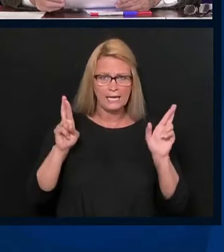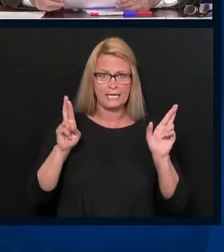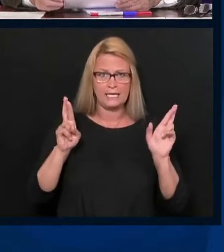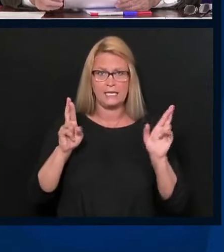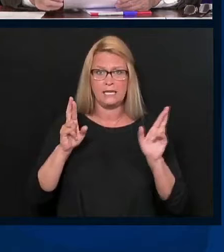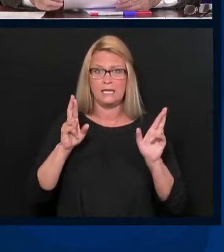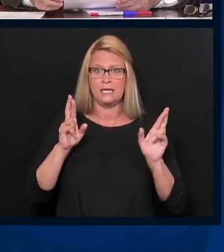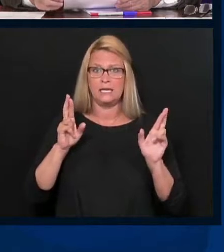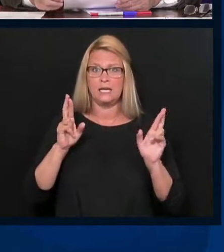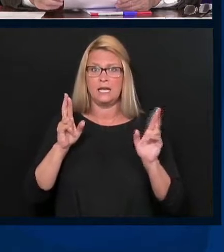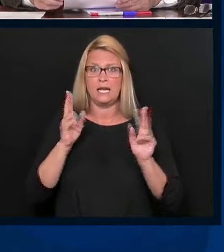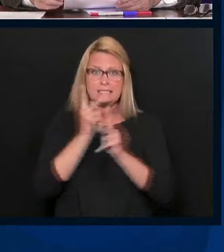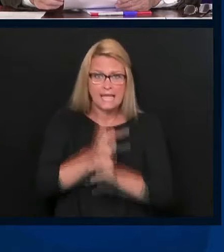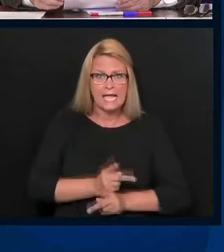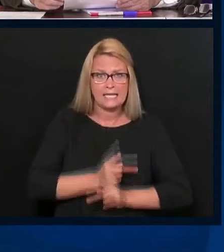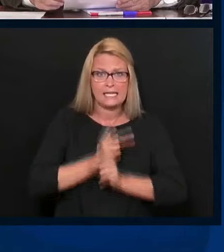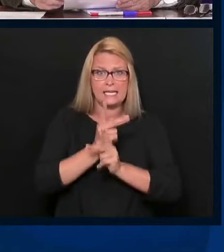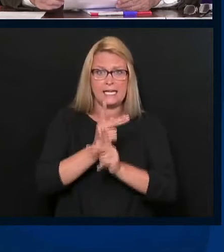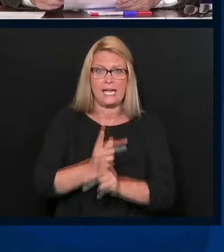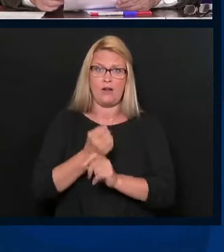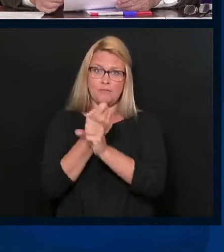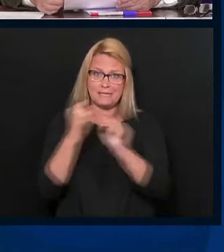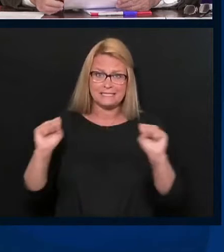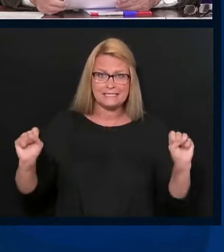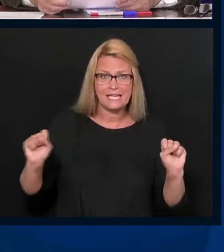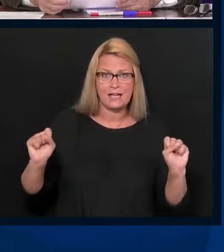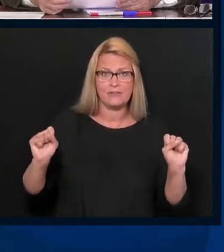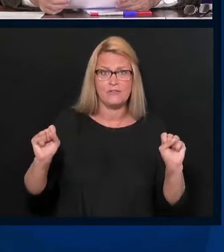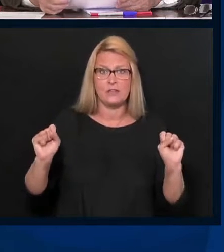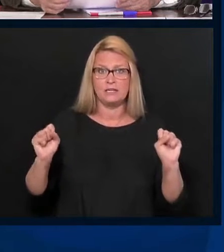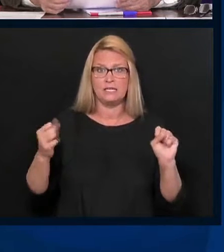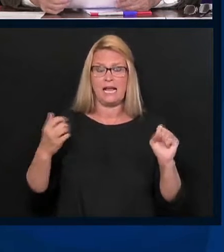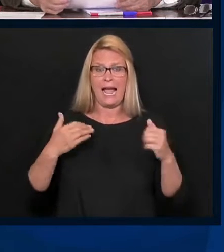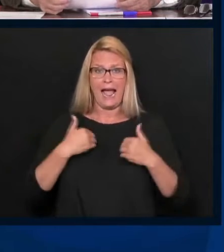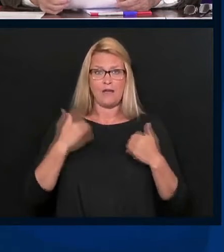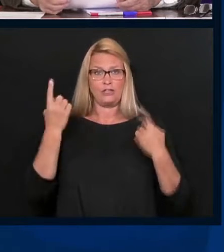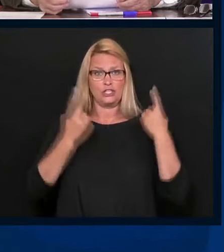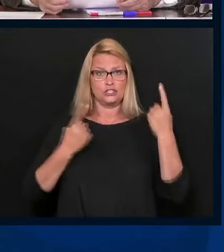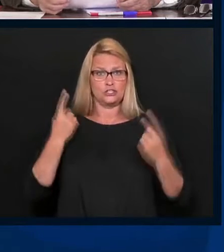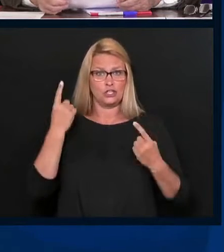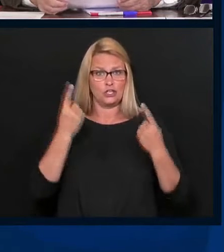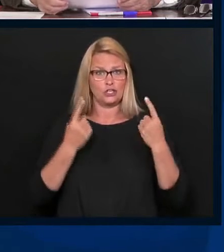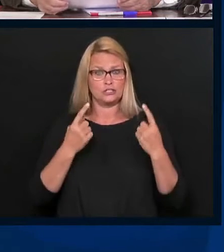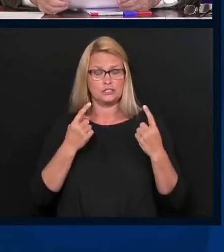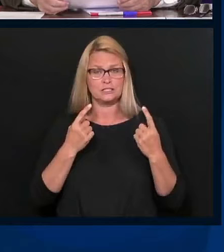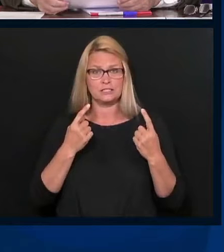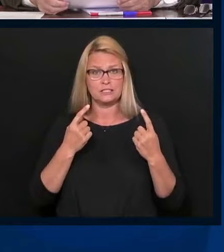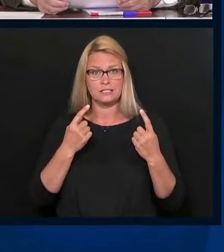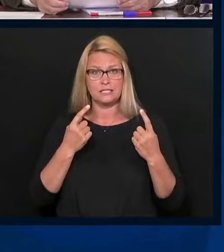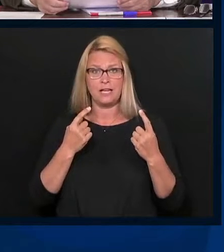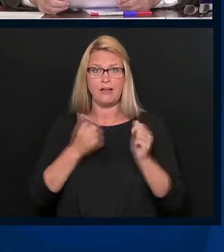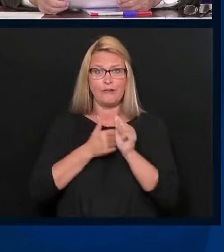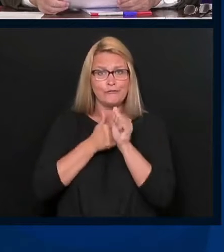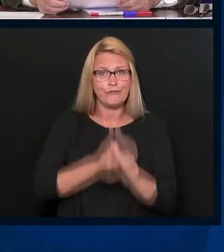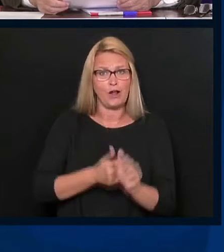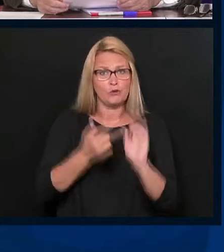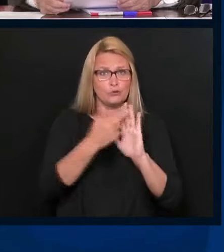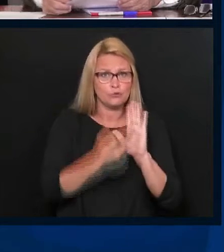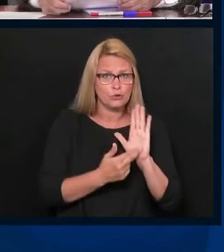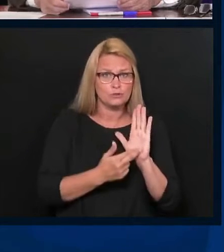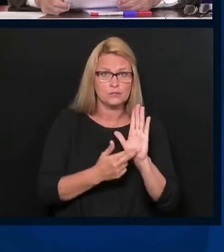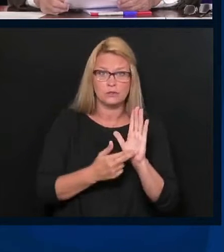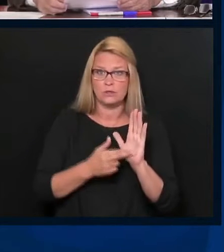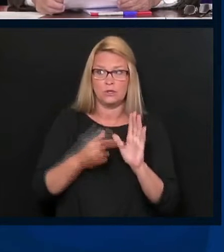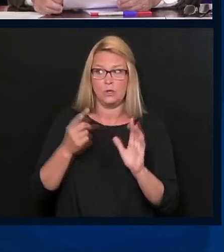looking after one another and concerned and absolutely staying on top of this. We can't just shut